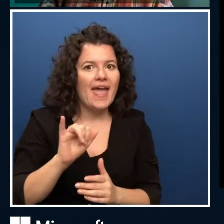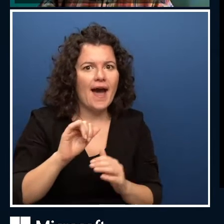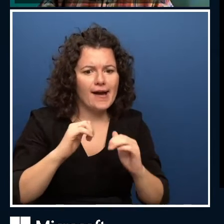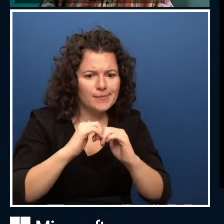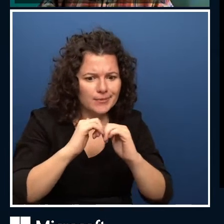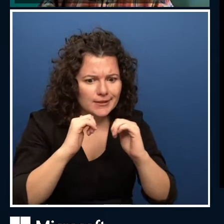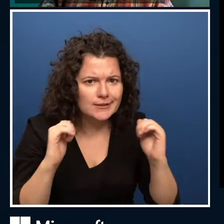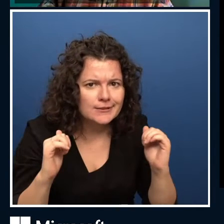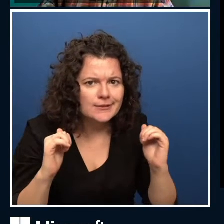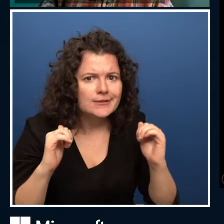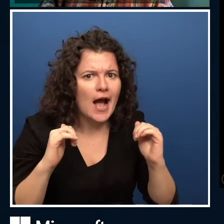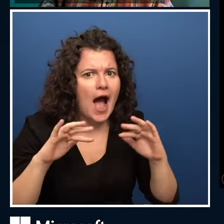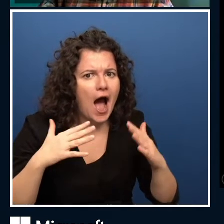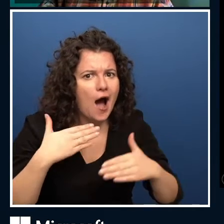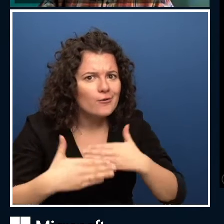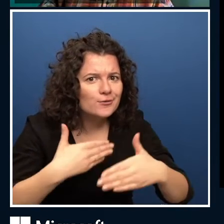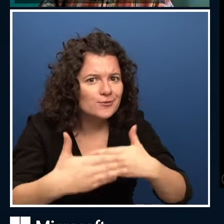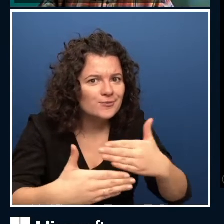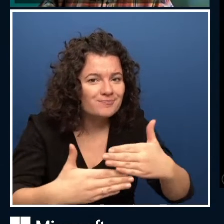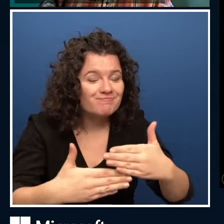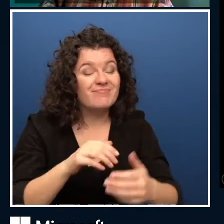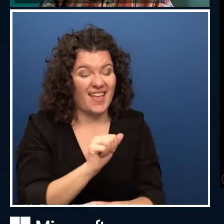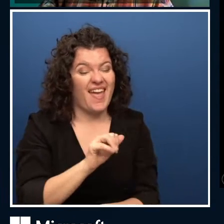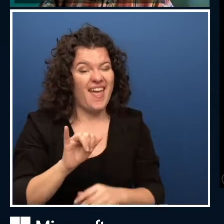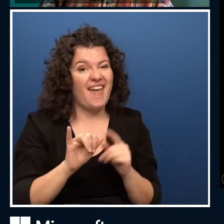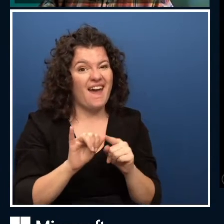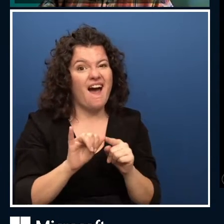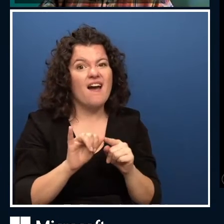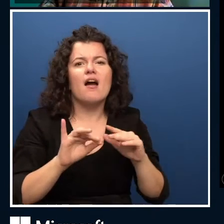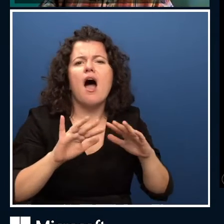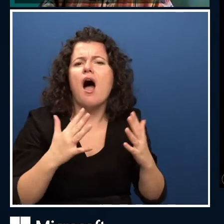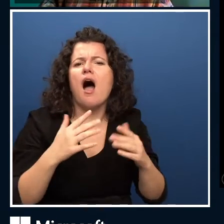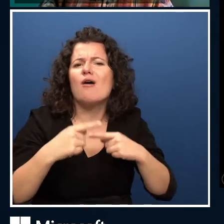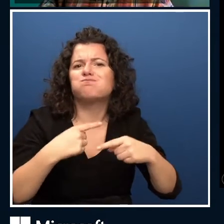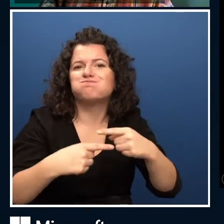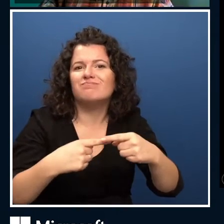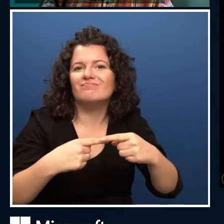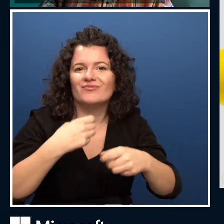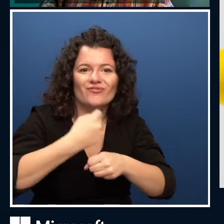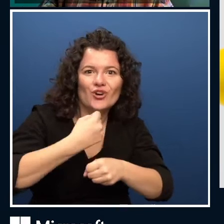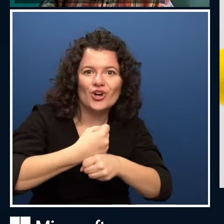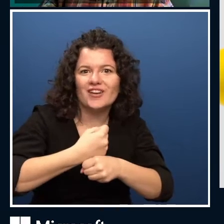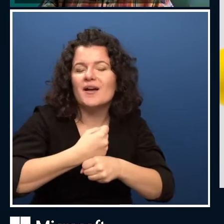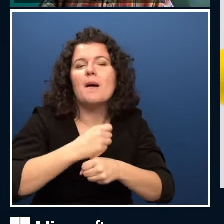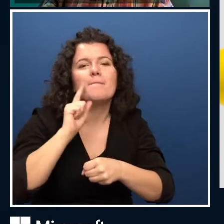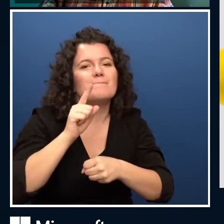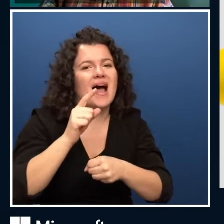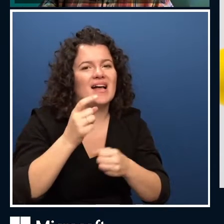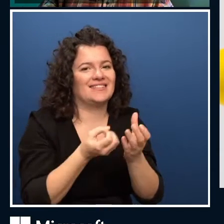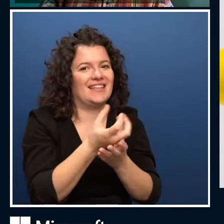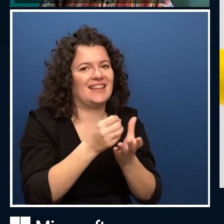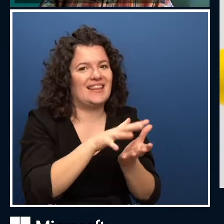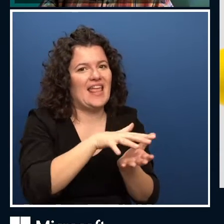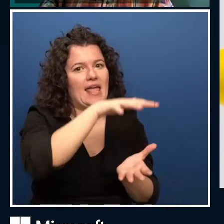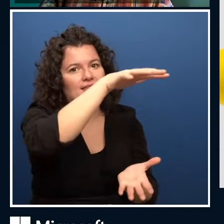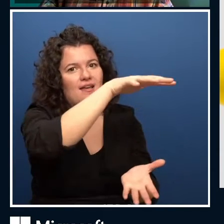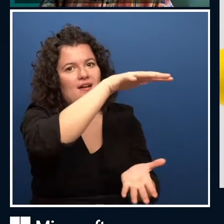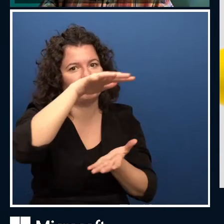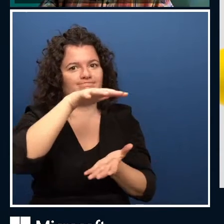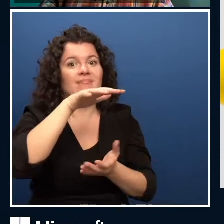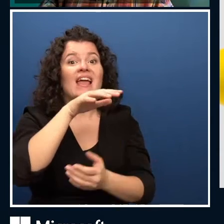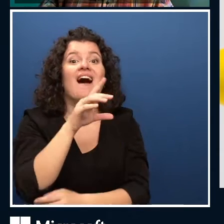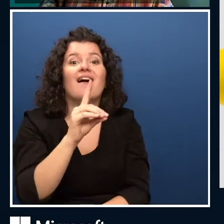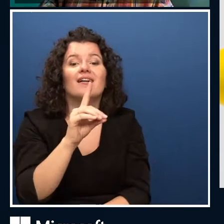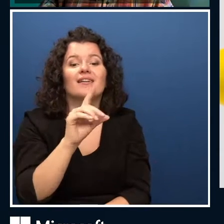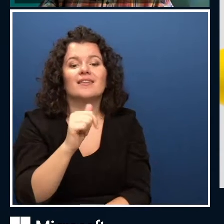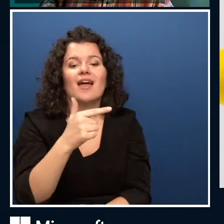Data fuels machine learning and AI systems. So we often have to